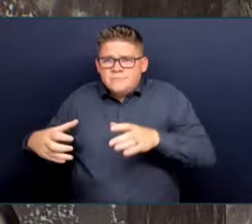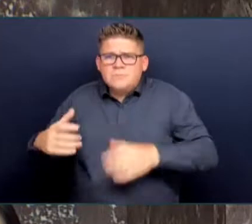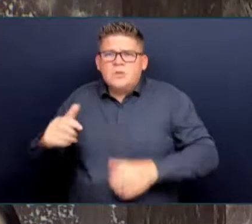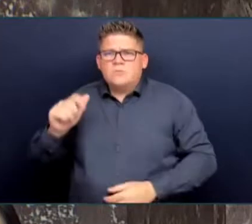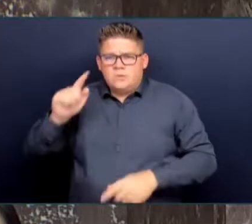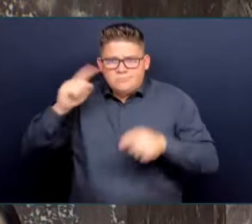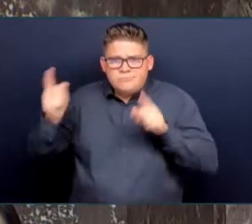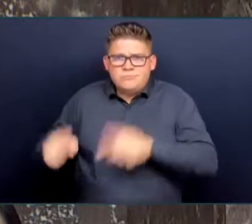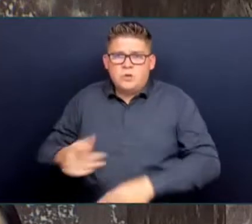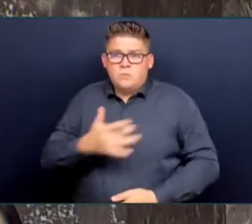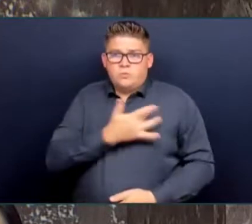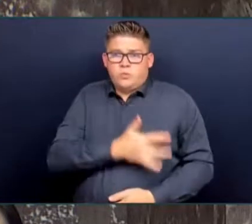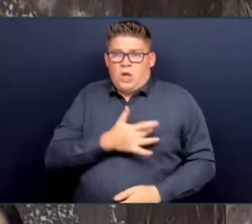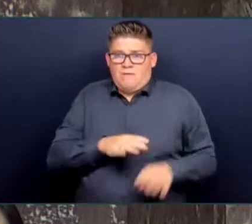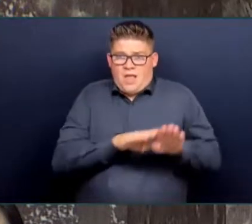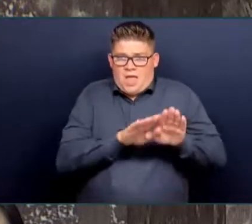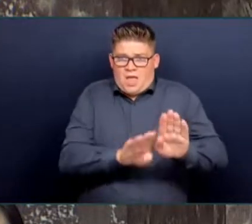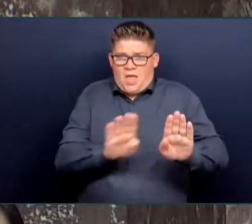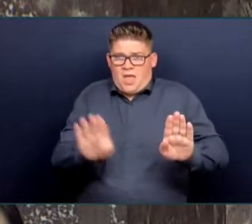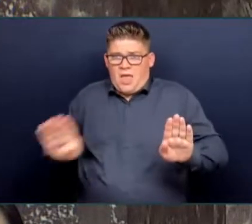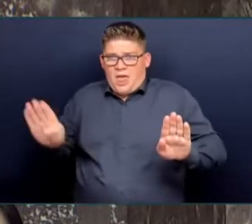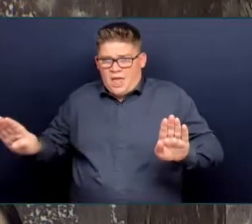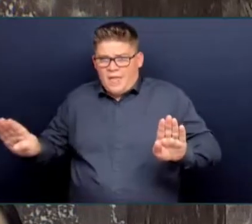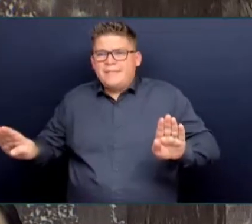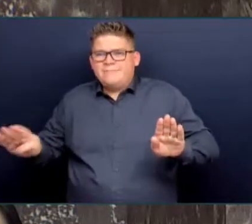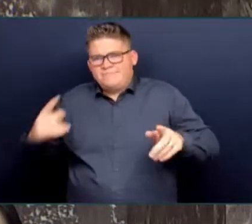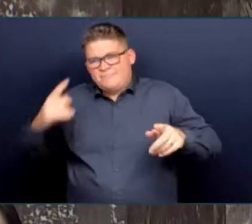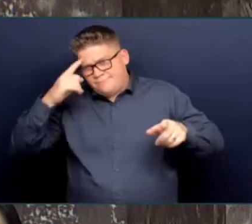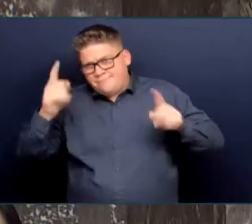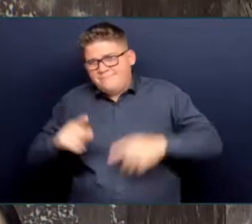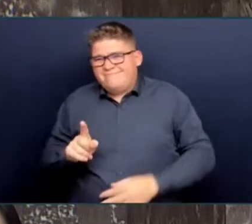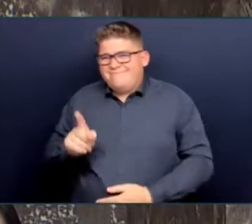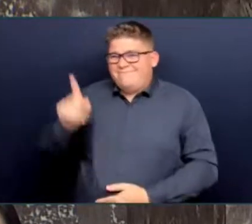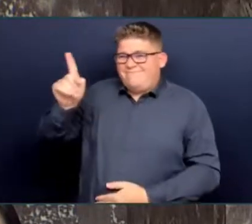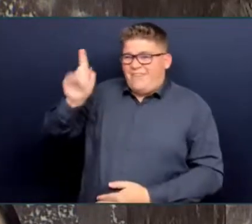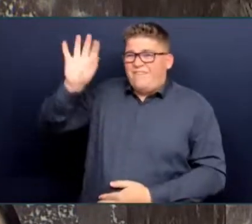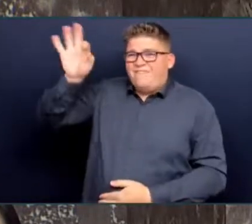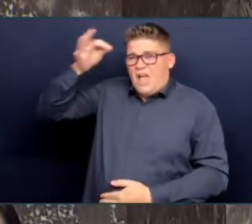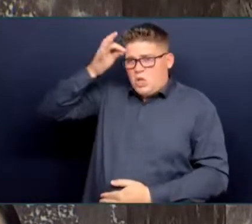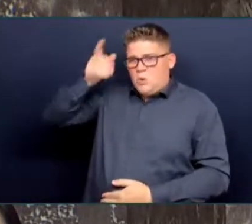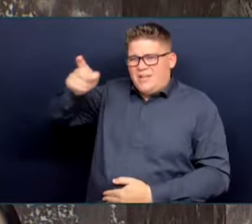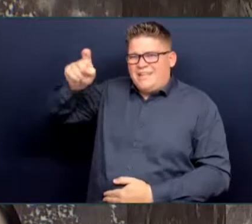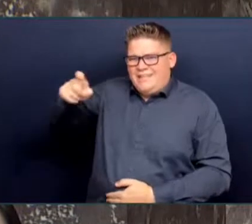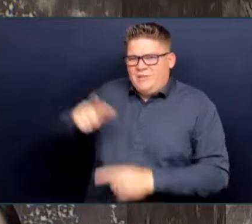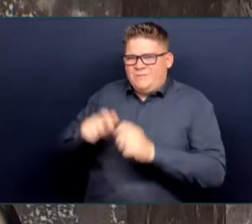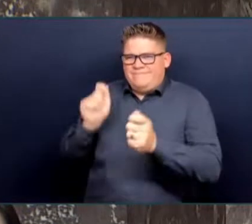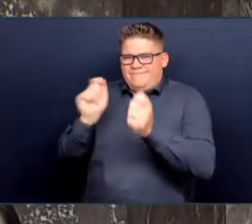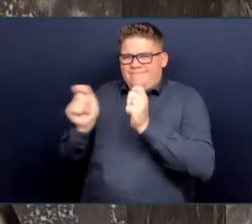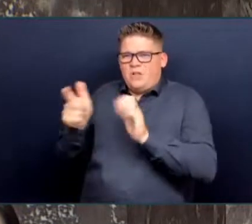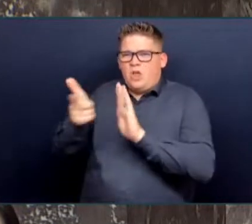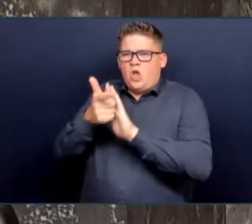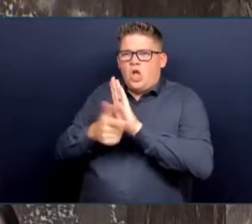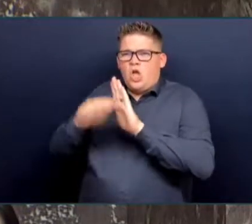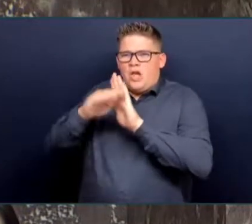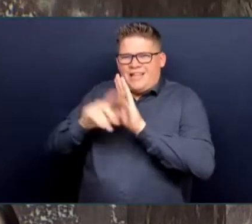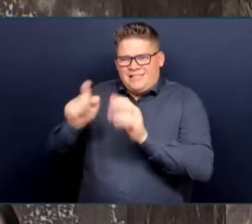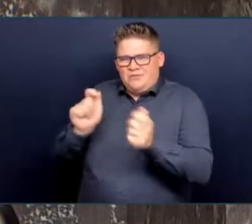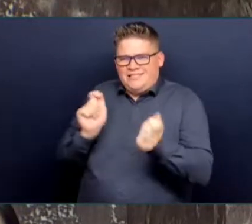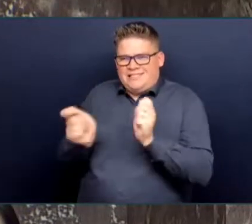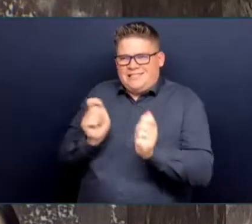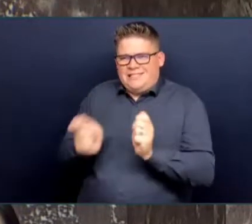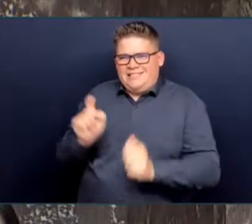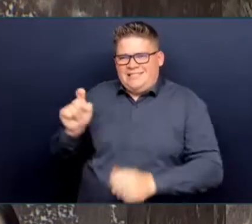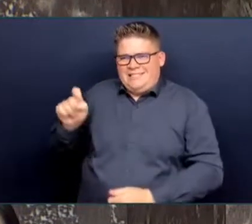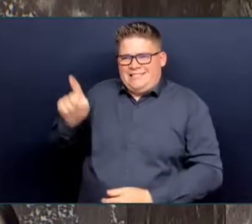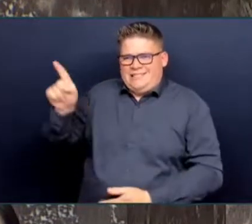allow us to deal with some of these issues. As I've said before, the Honourable Member, we have reverse onus when it comes to firearms. We'd like to